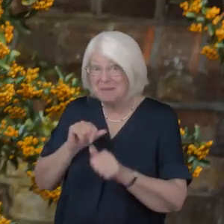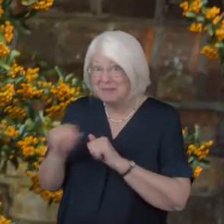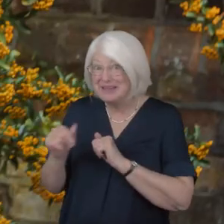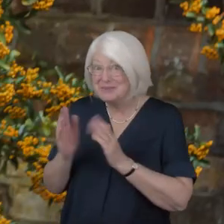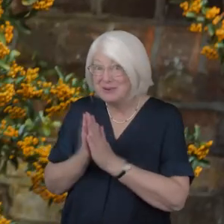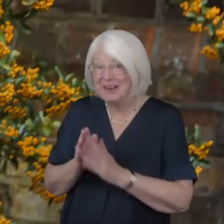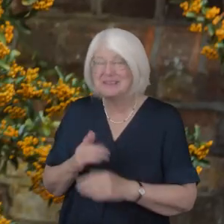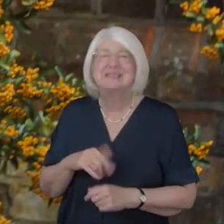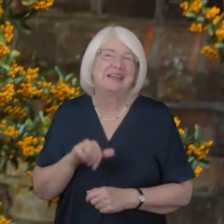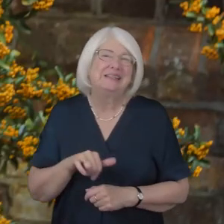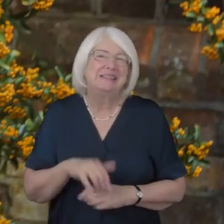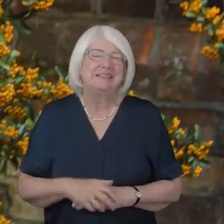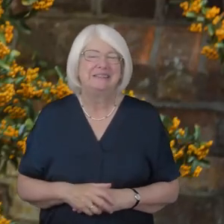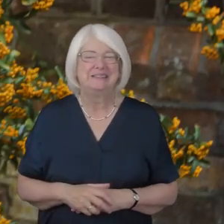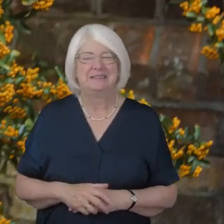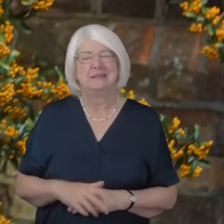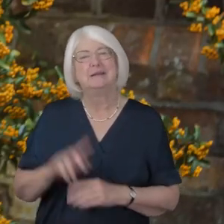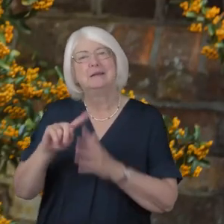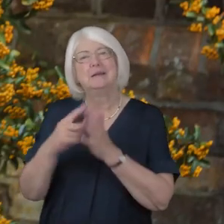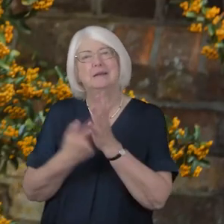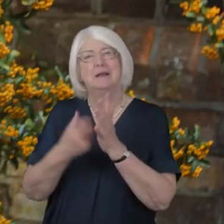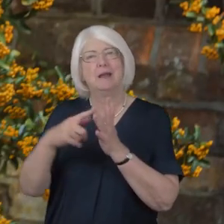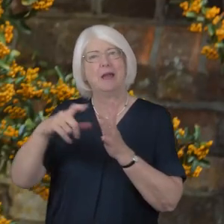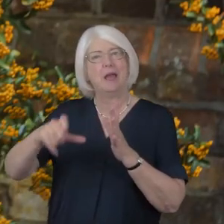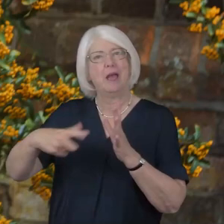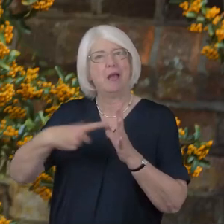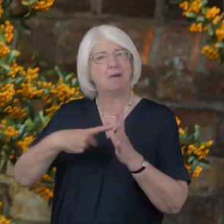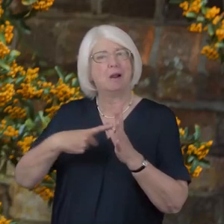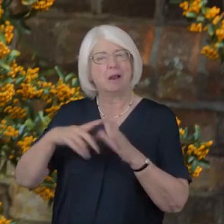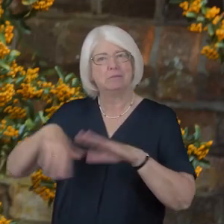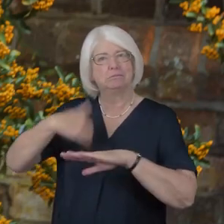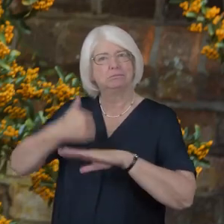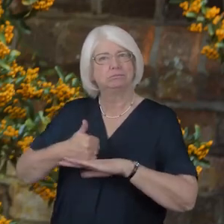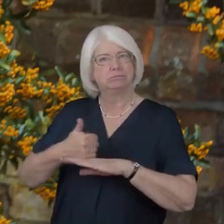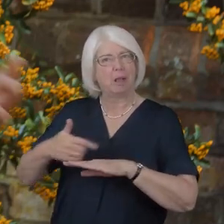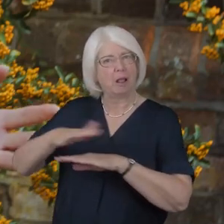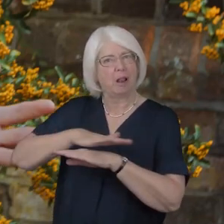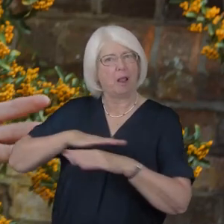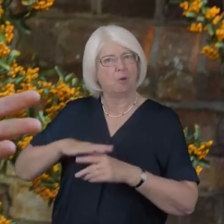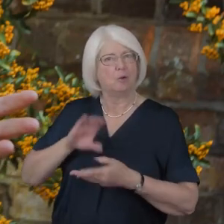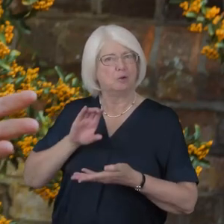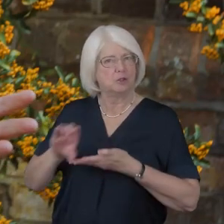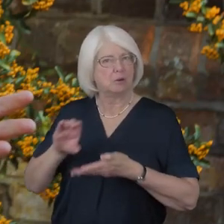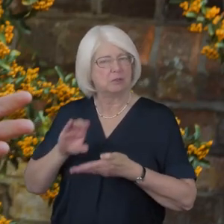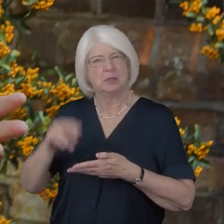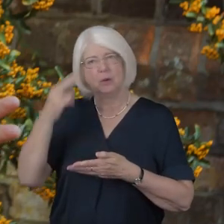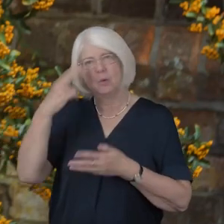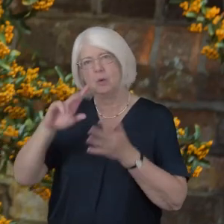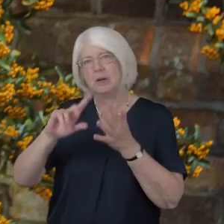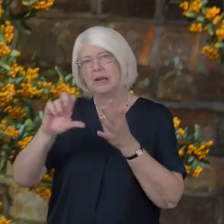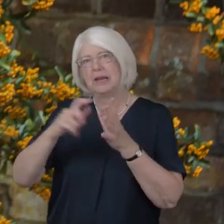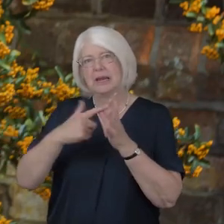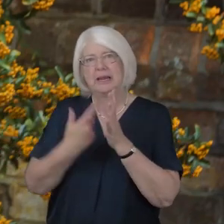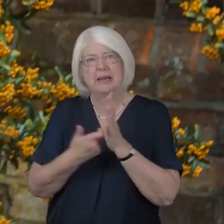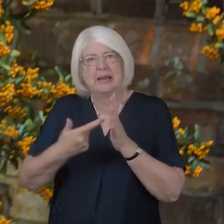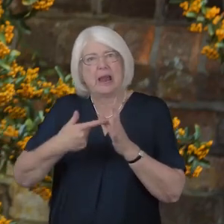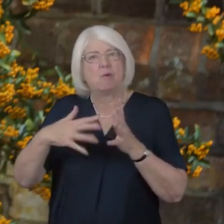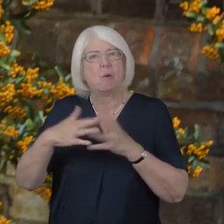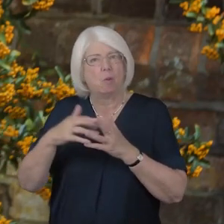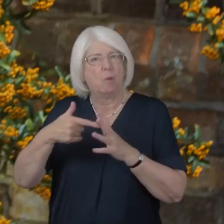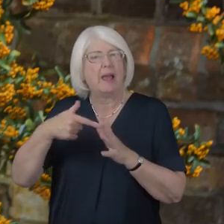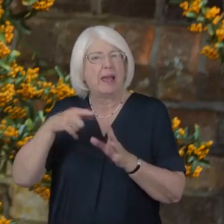erica has founded a local charity called caraway to celebrate the wisdom and richness of old age